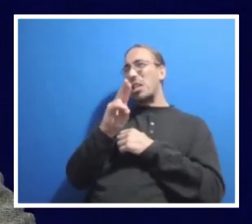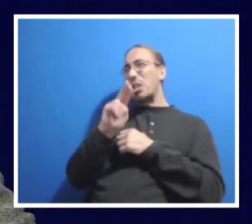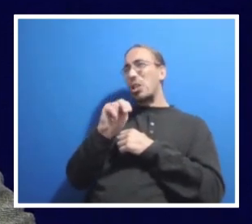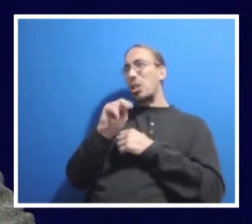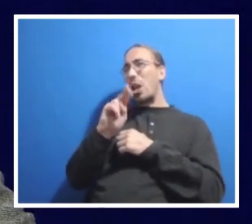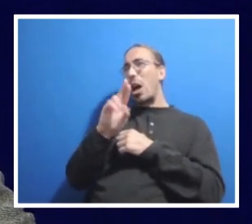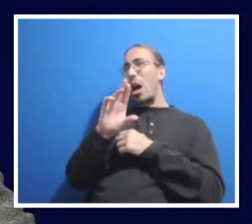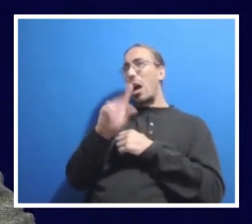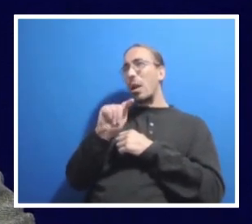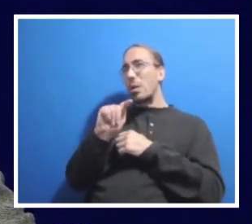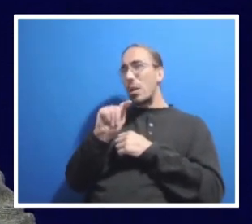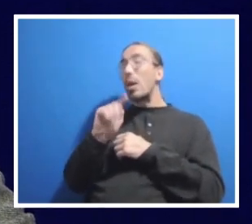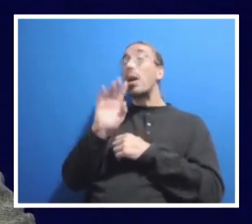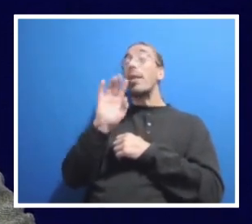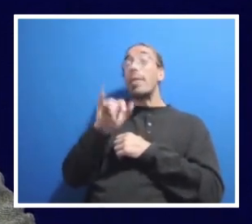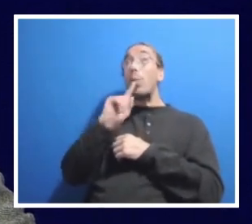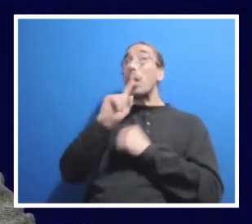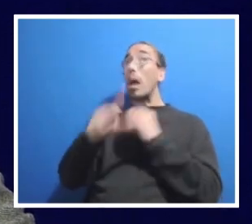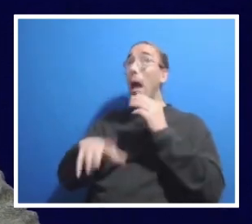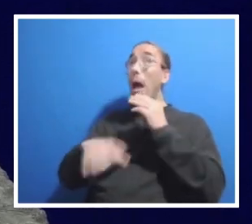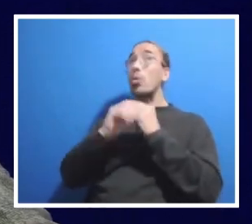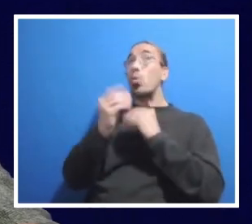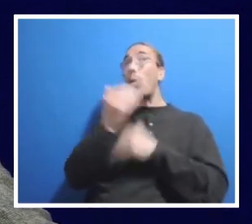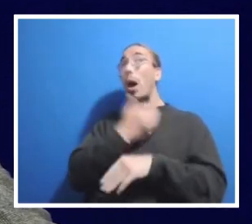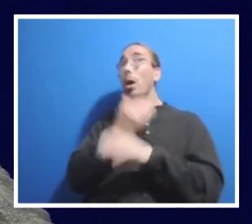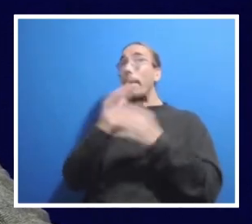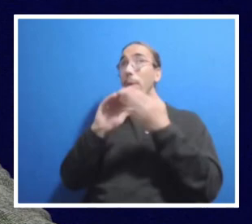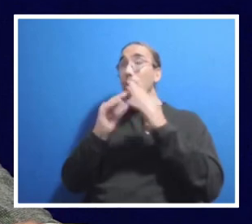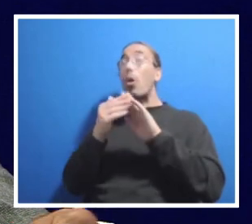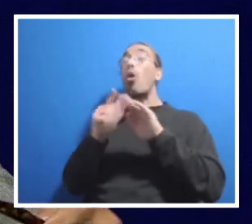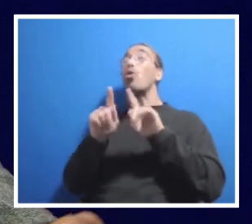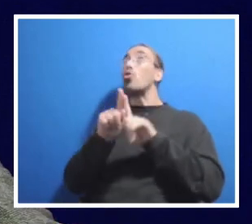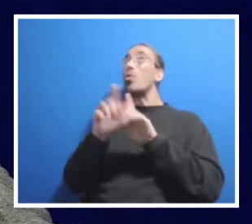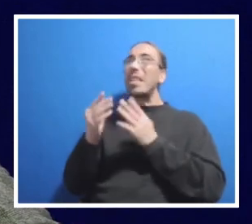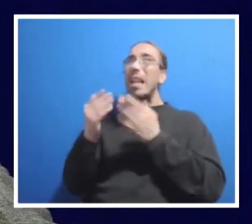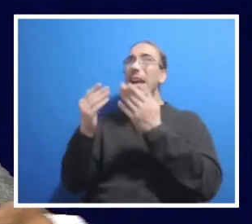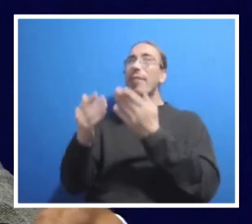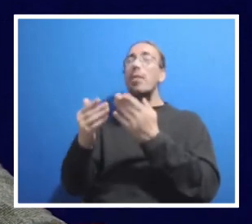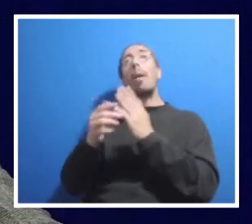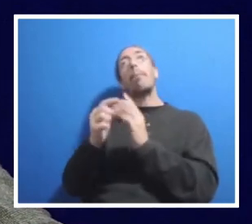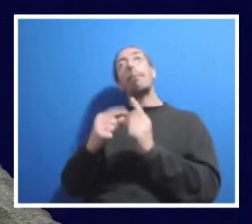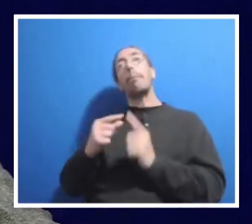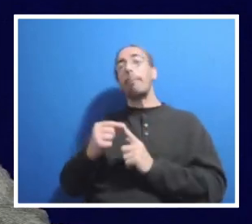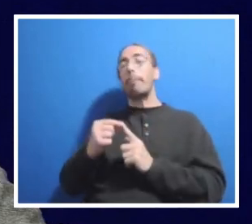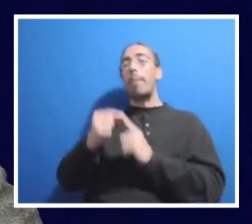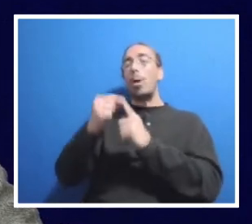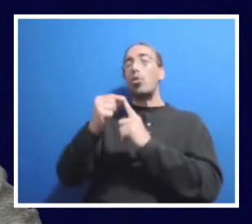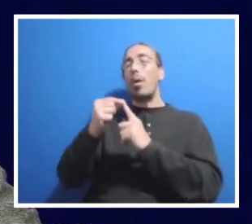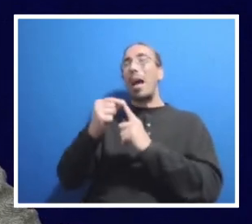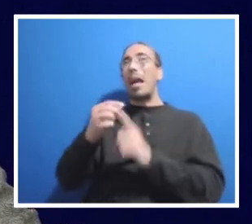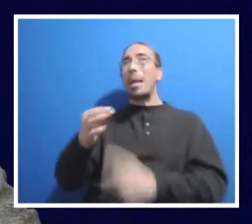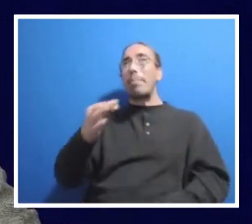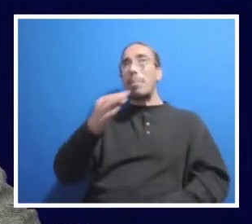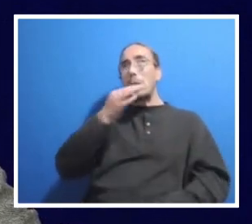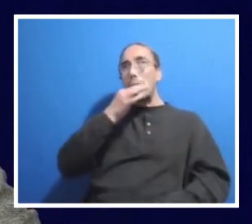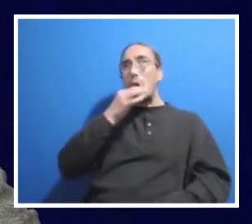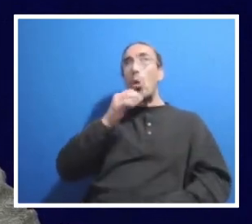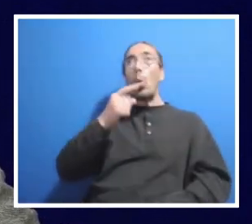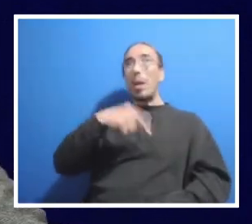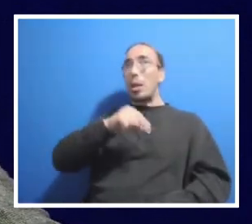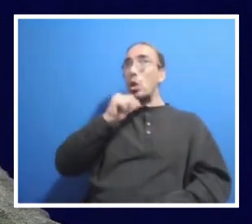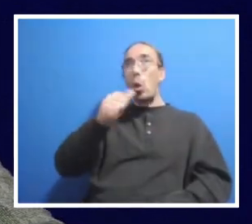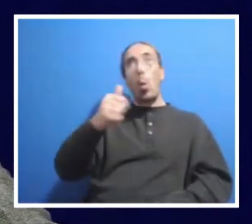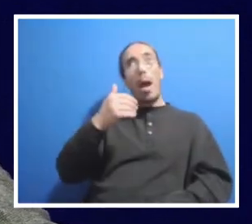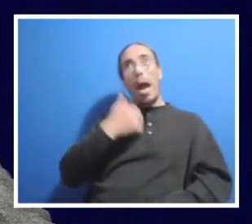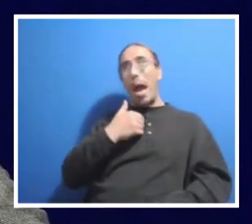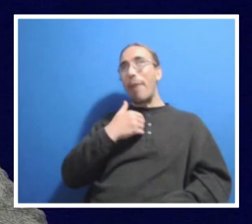community. They often bring in a unique or special expertise that we don't have in our tenure line